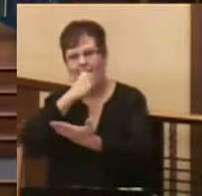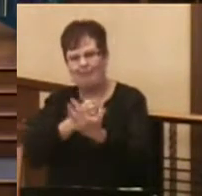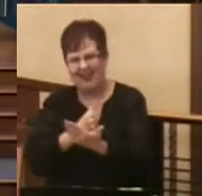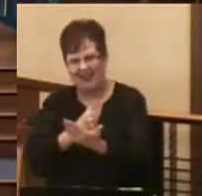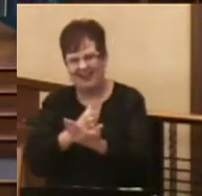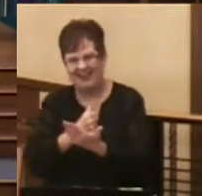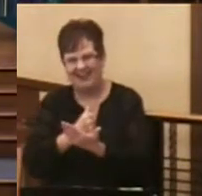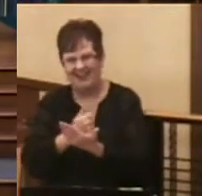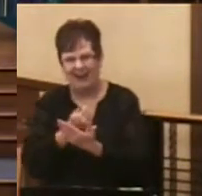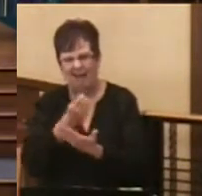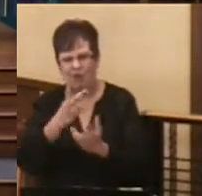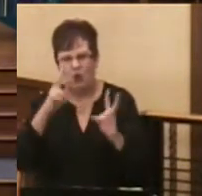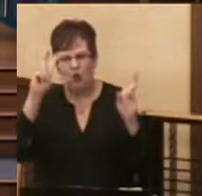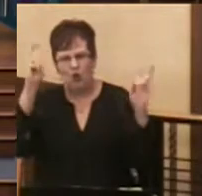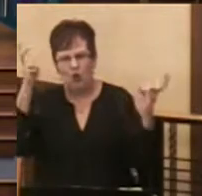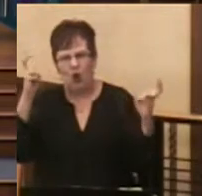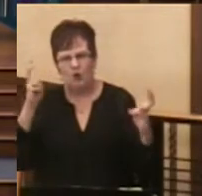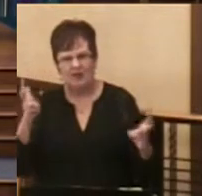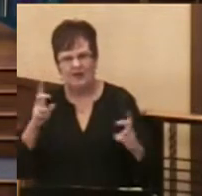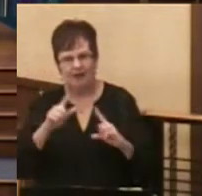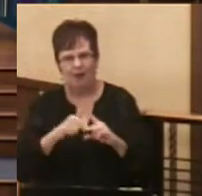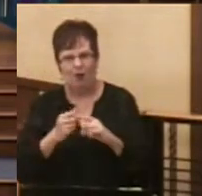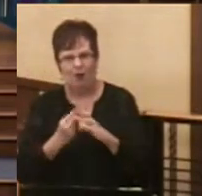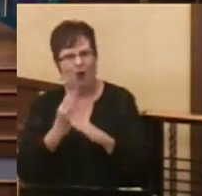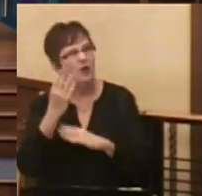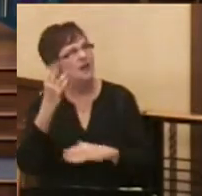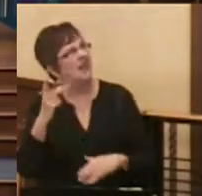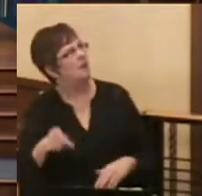A few quotes about growing up.